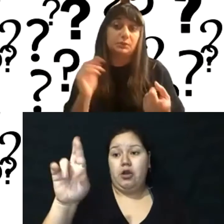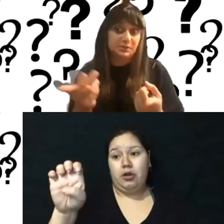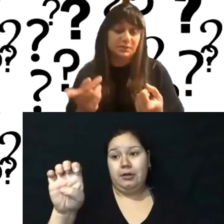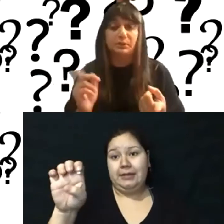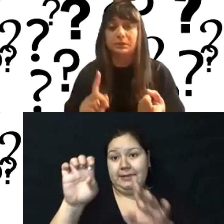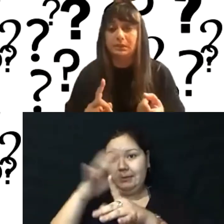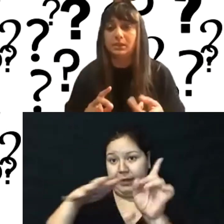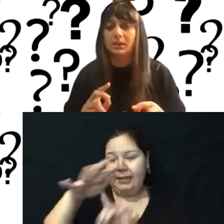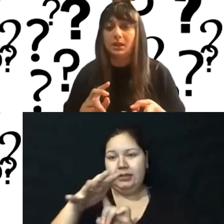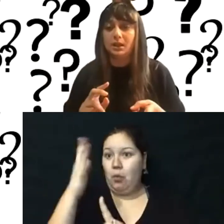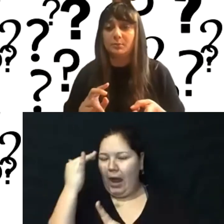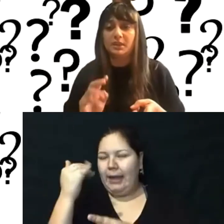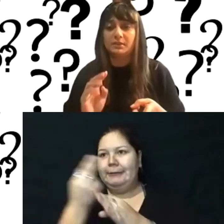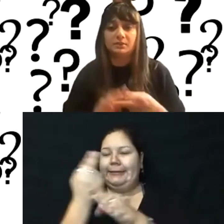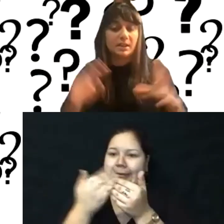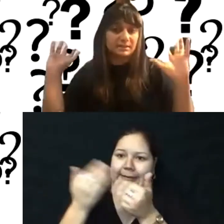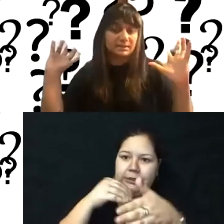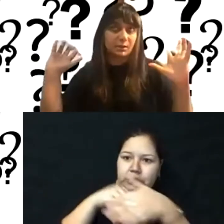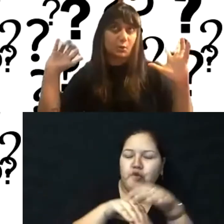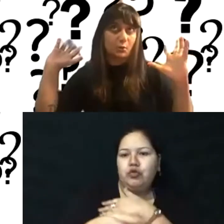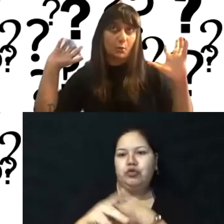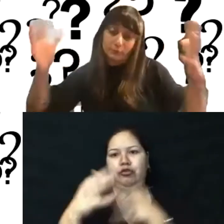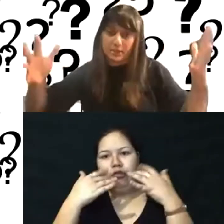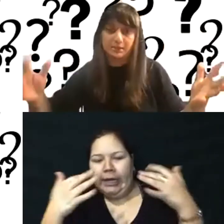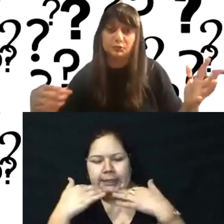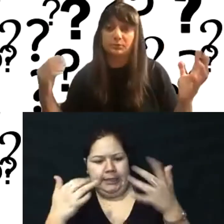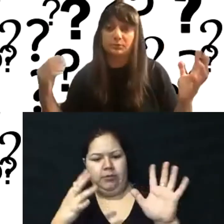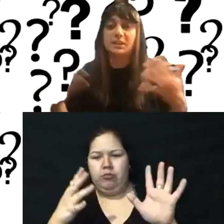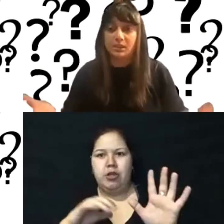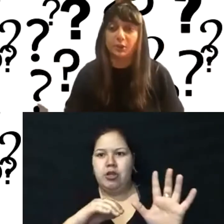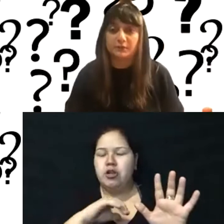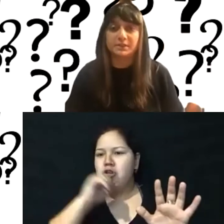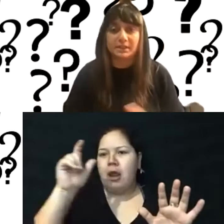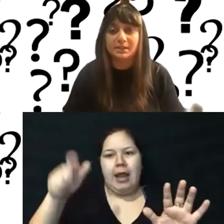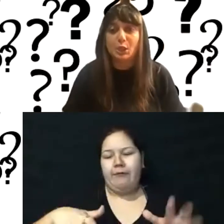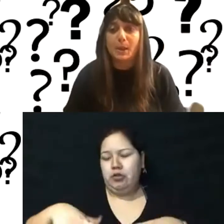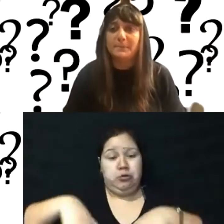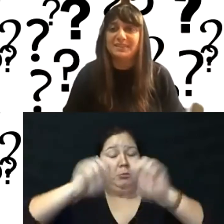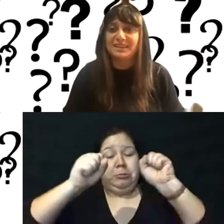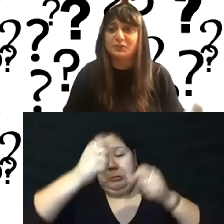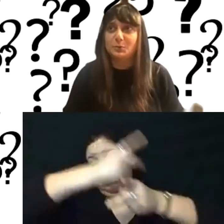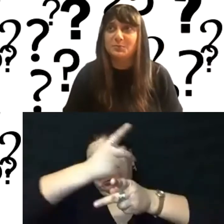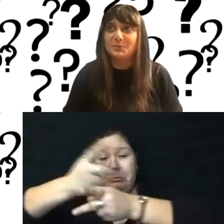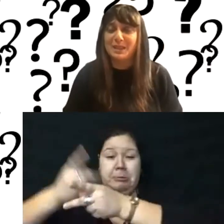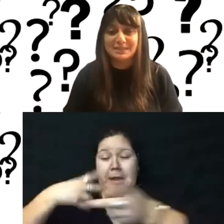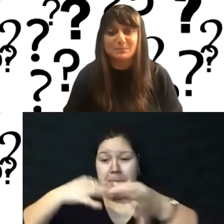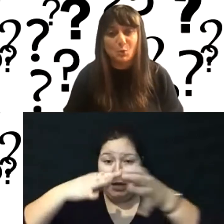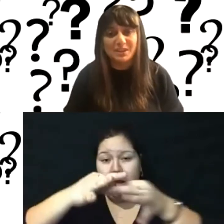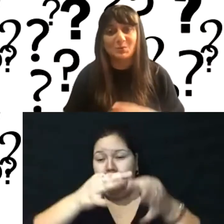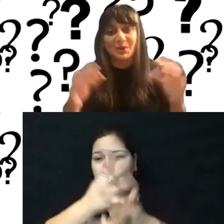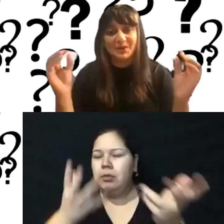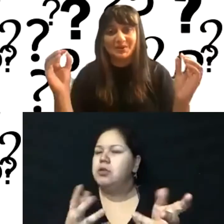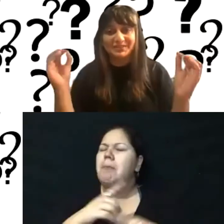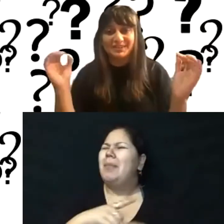use, like usability, um, and less overhead in terms of taking care of the site. But then there came this